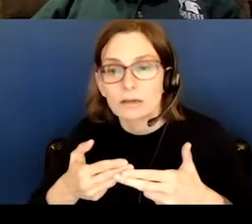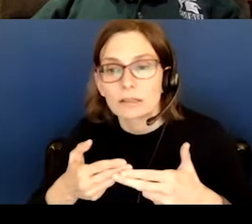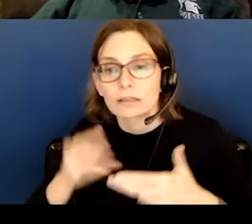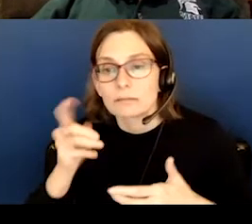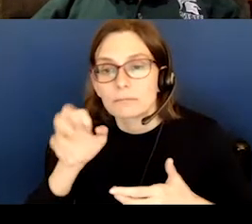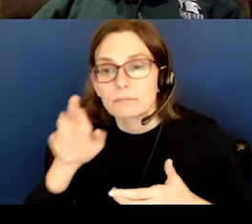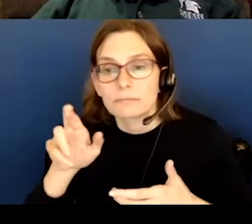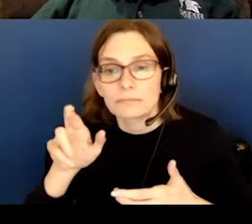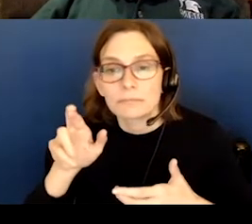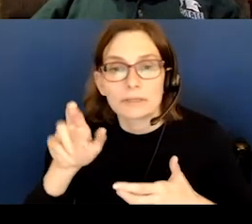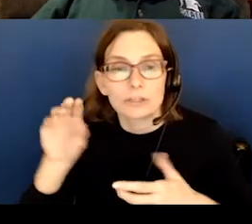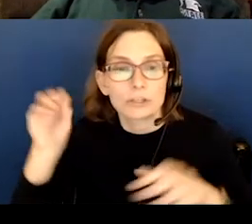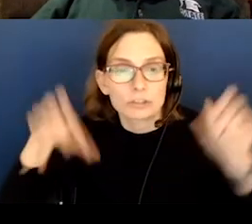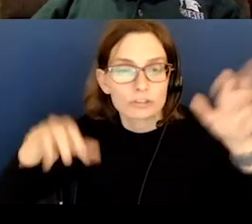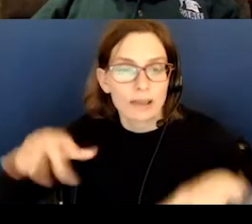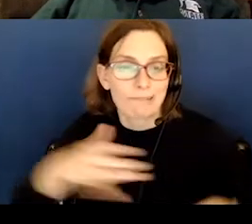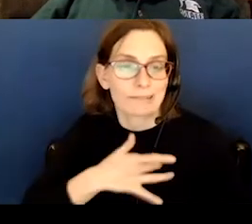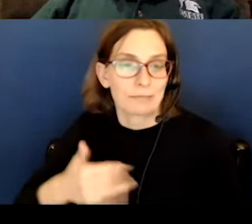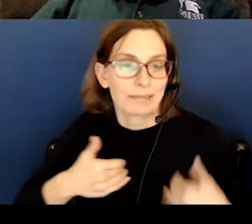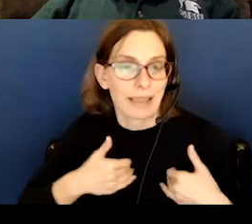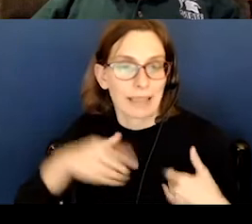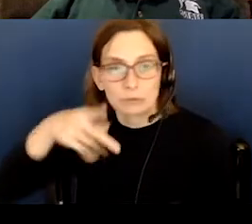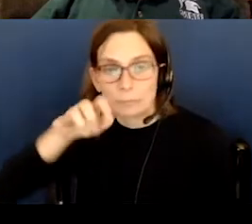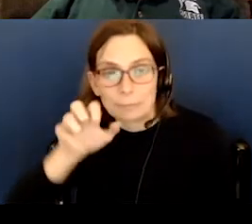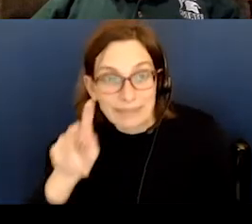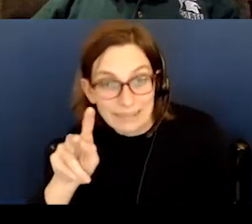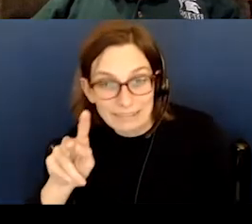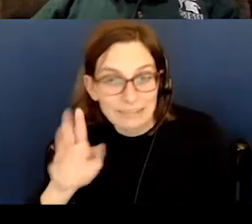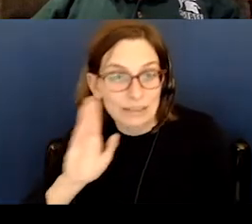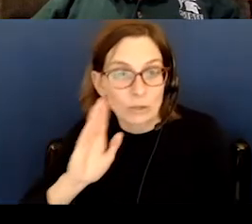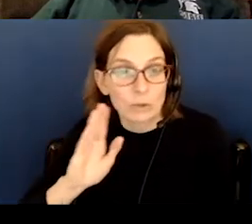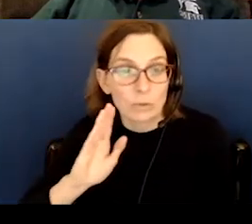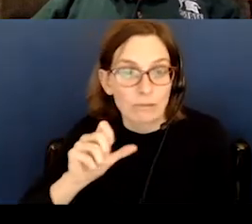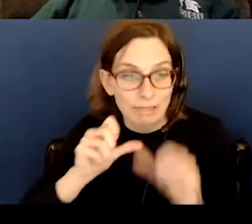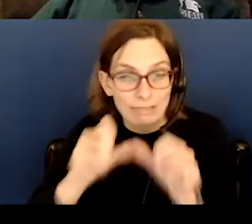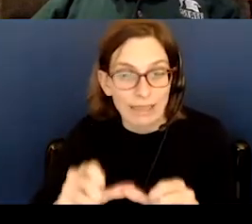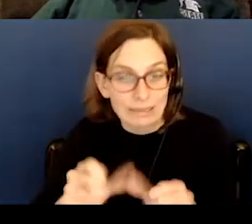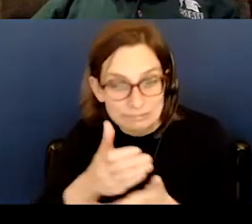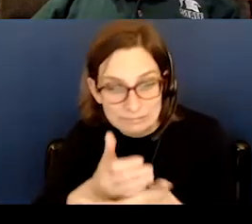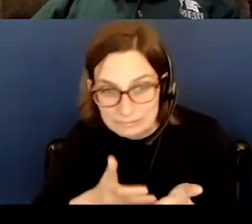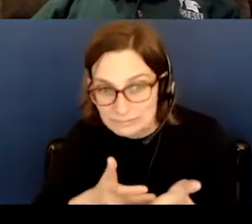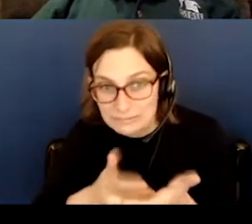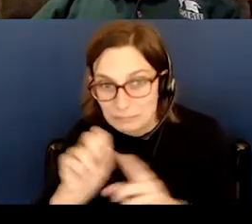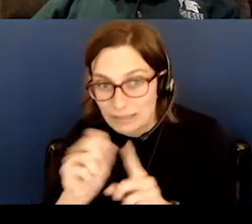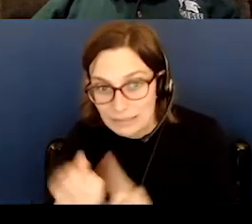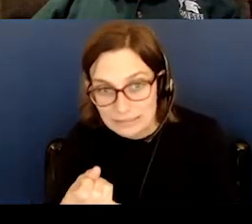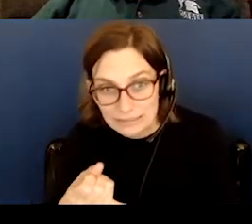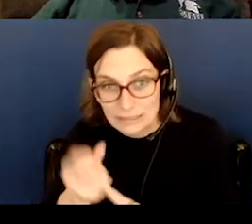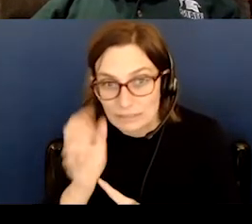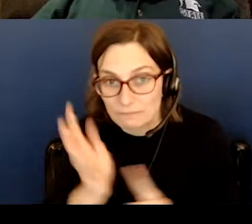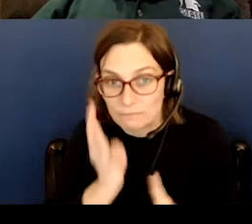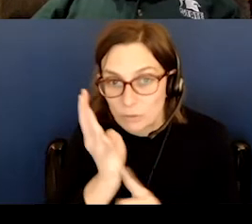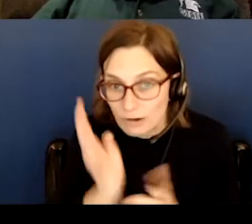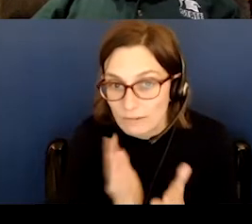has to peak, which will last, uh, in some cases four or five hours.